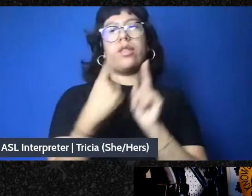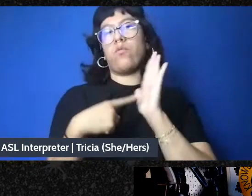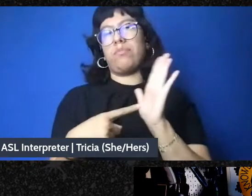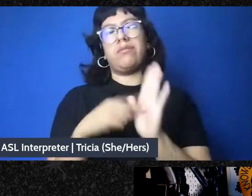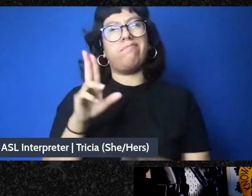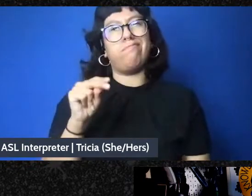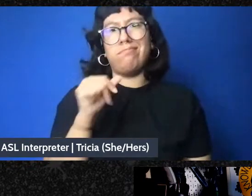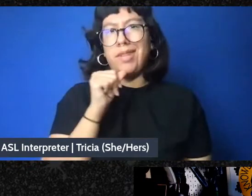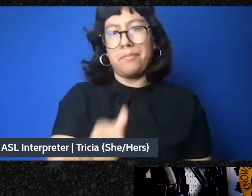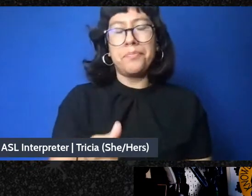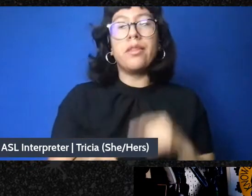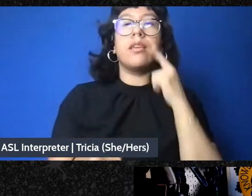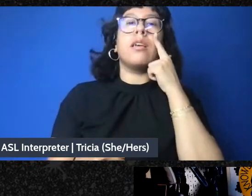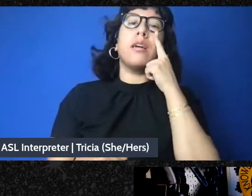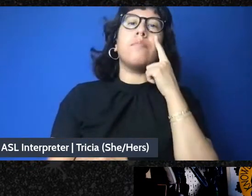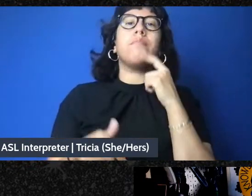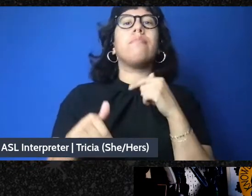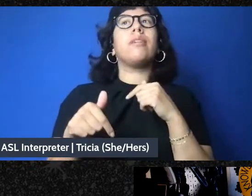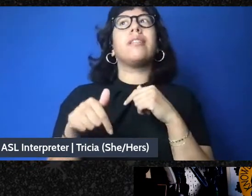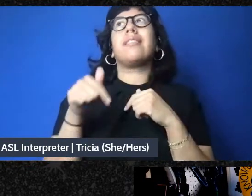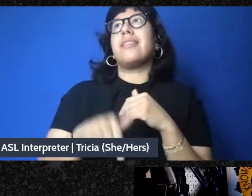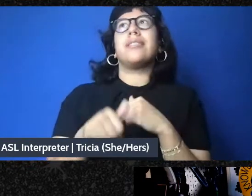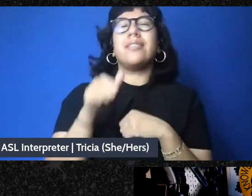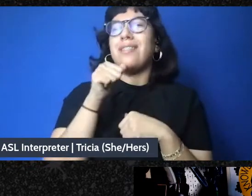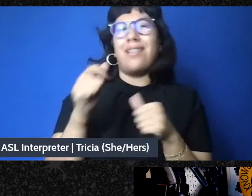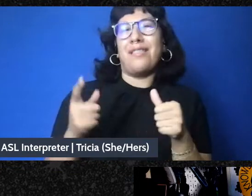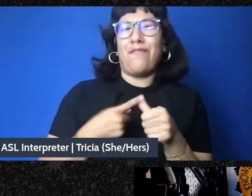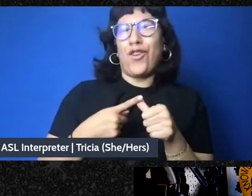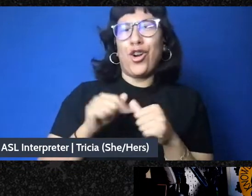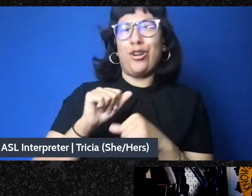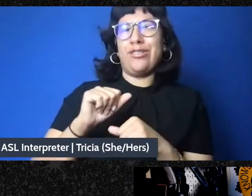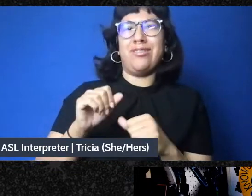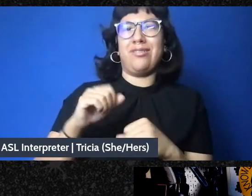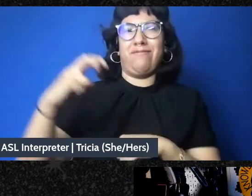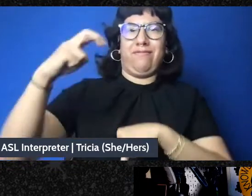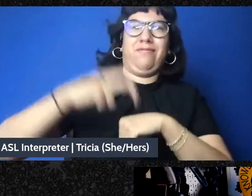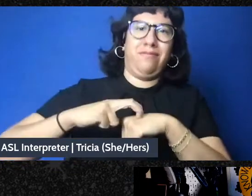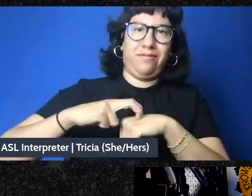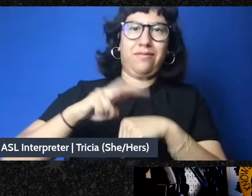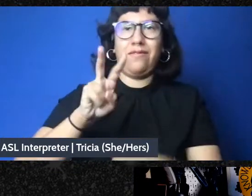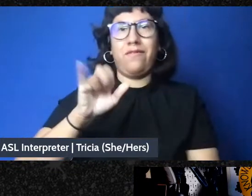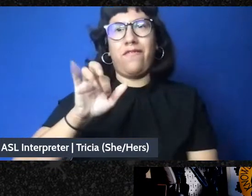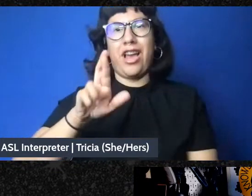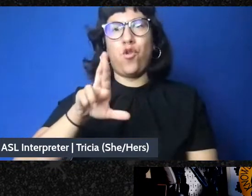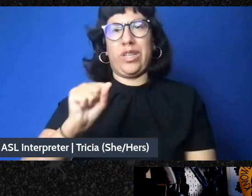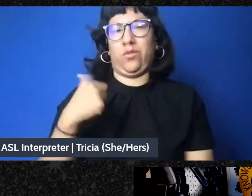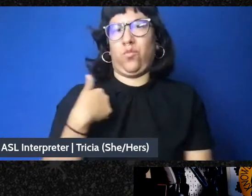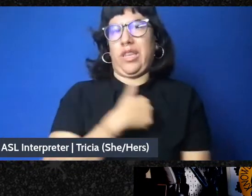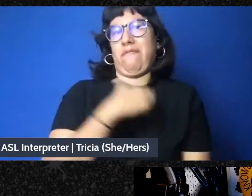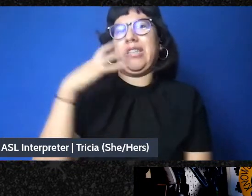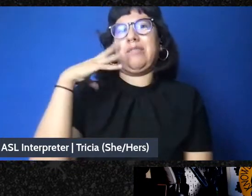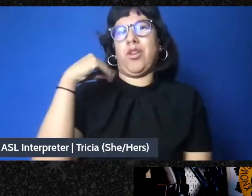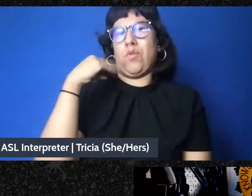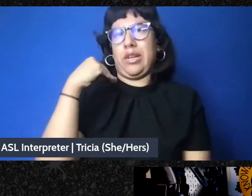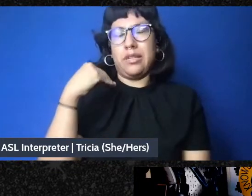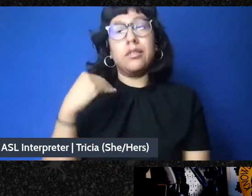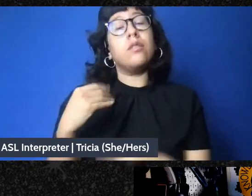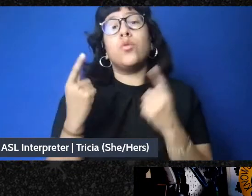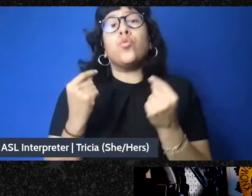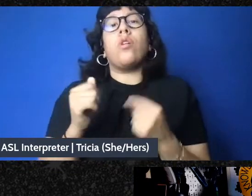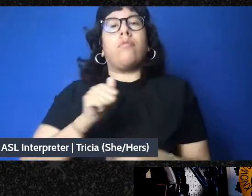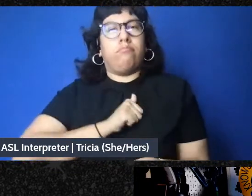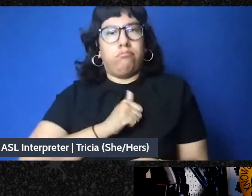I can speak to, though, is that this isn't the first virus that our people have collectively faced. So we've looked to our traditional medicine